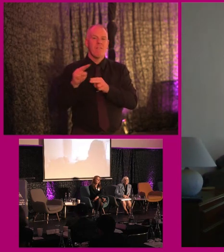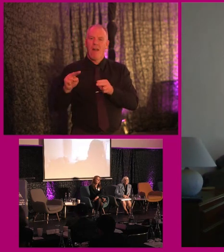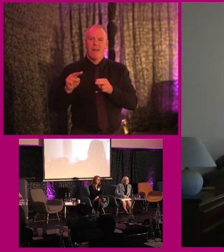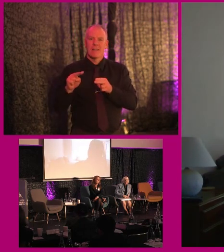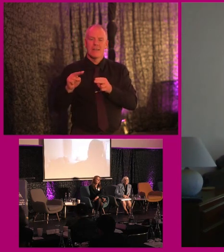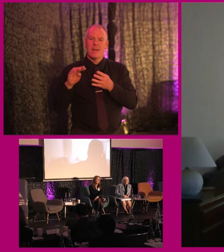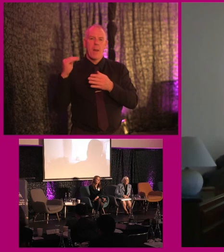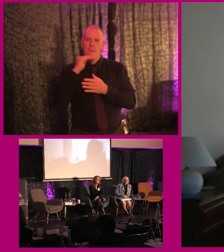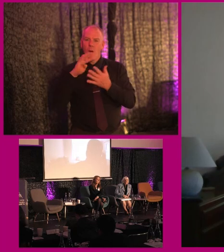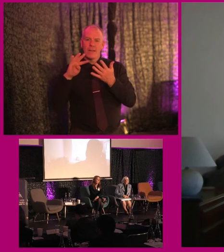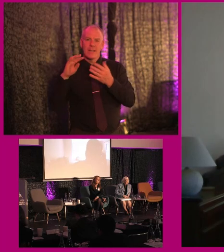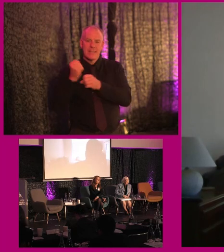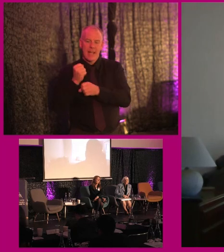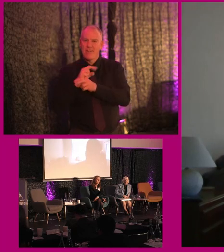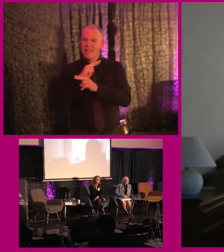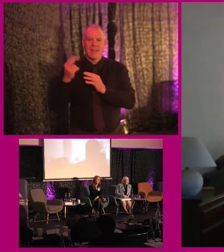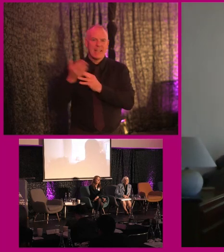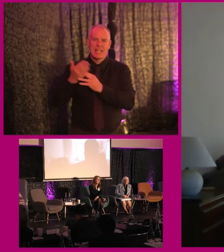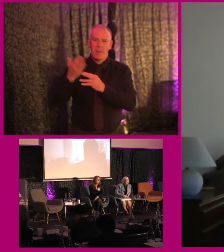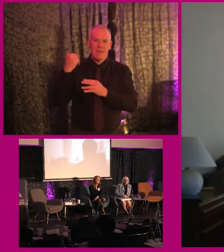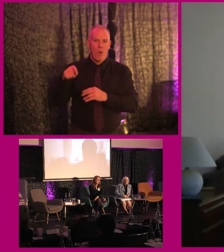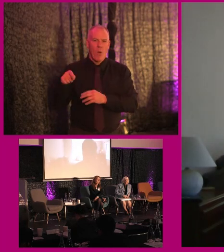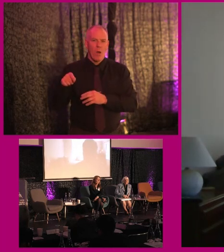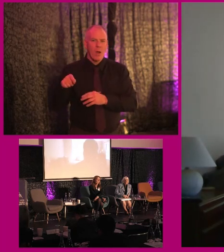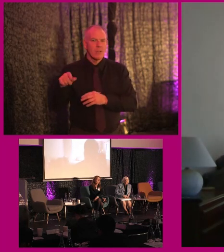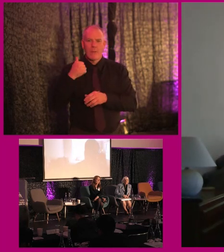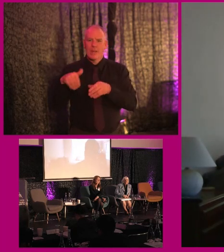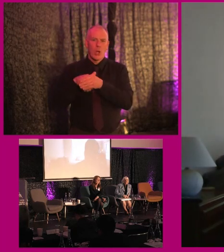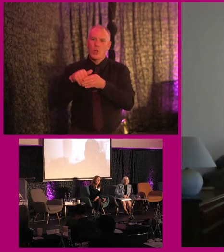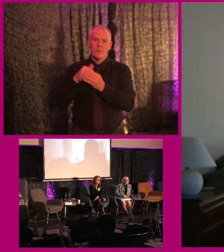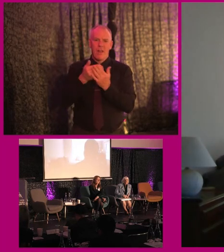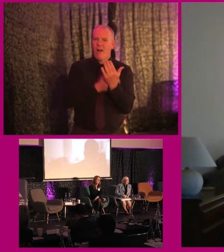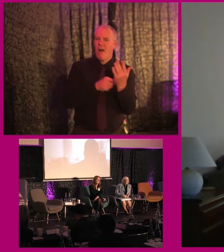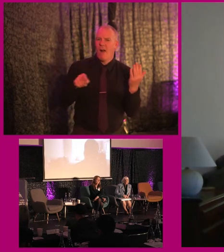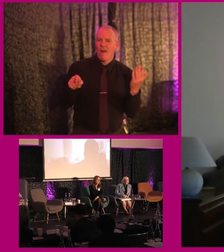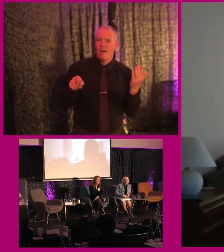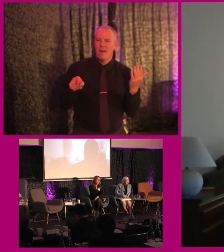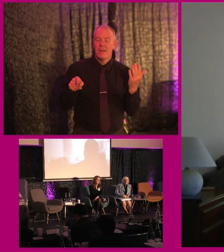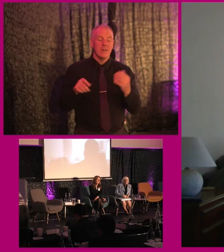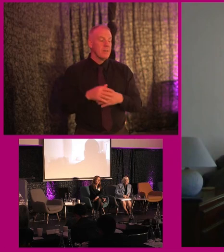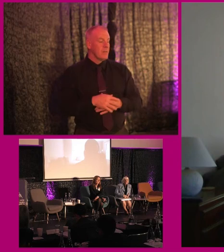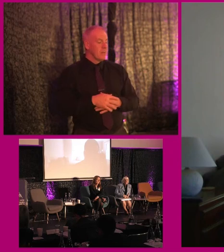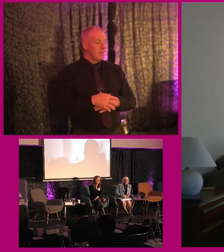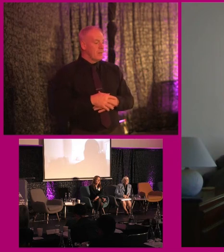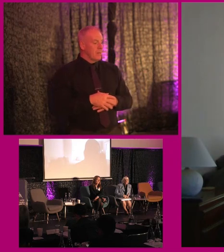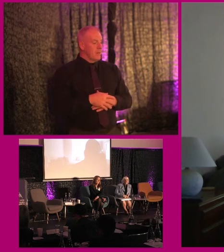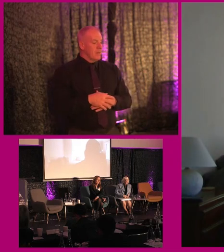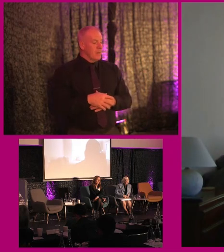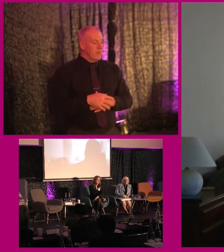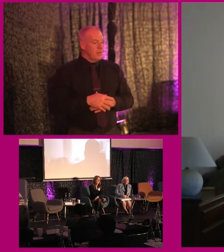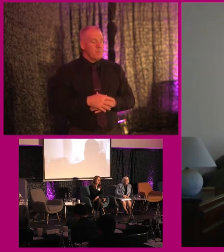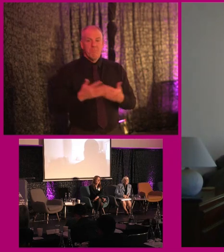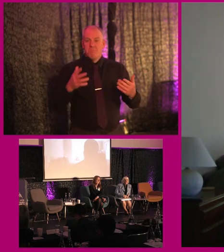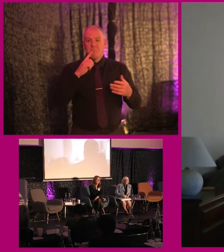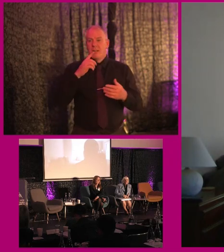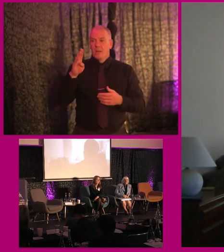that haven't been made accessible because they weren't covered. Um, but for, you know, buses,